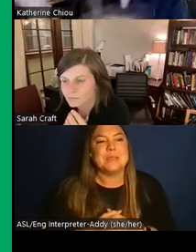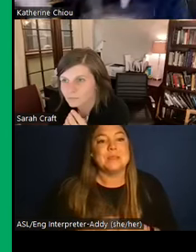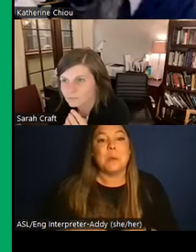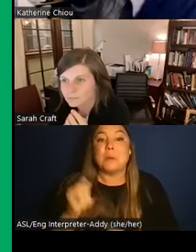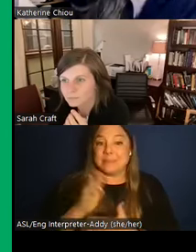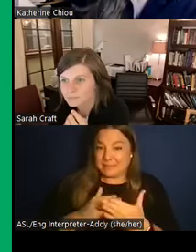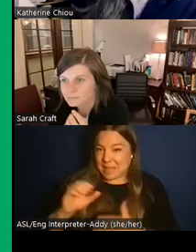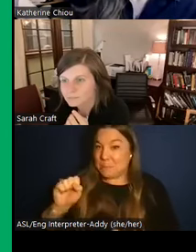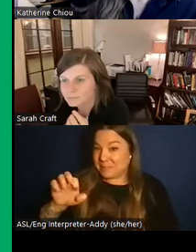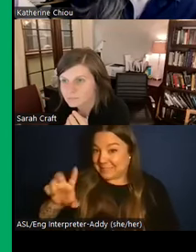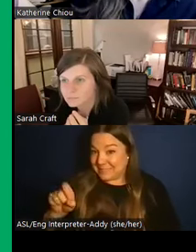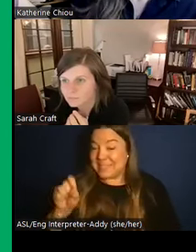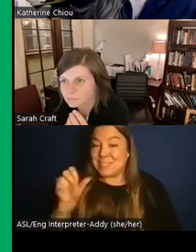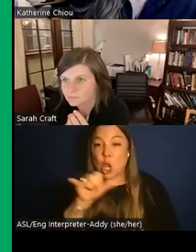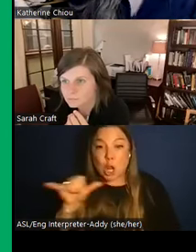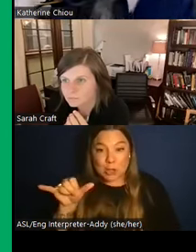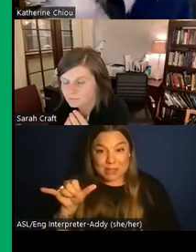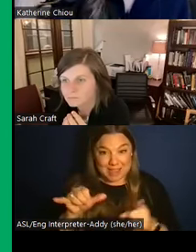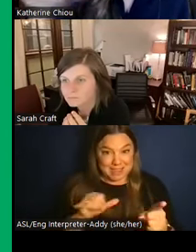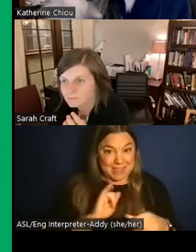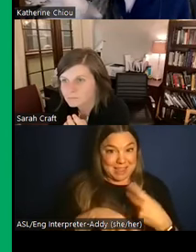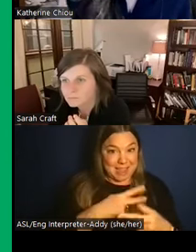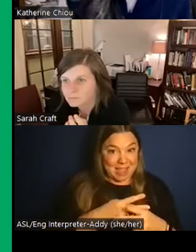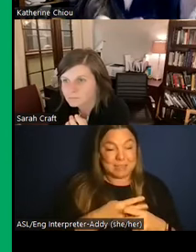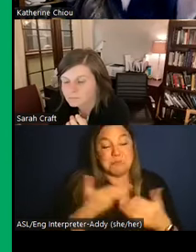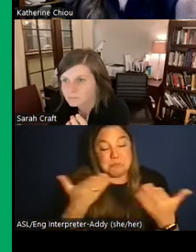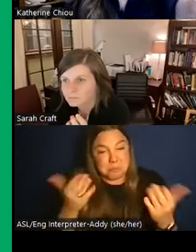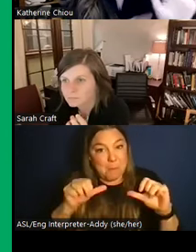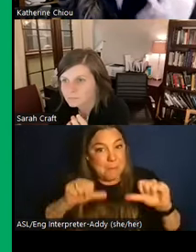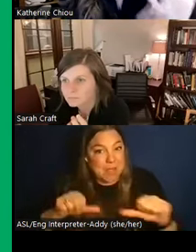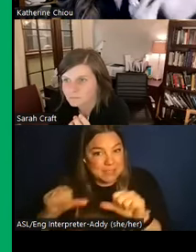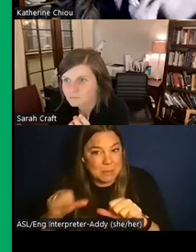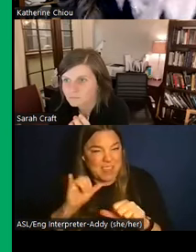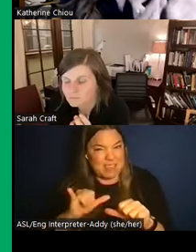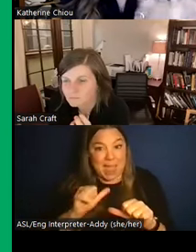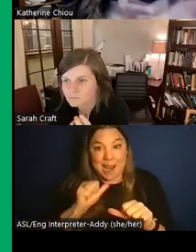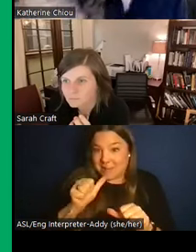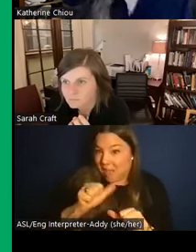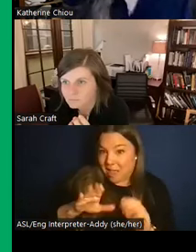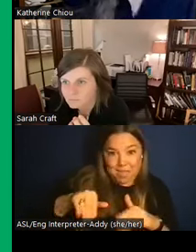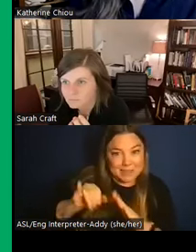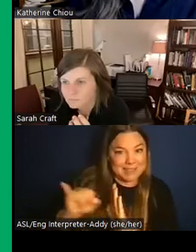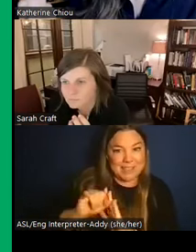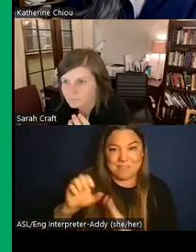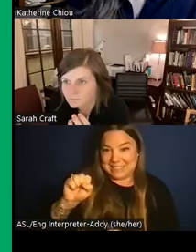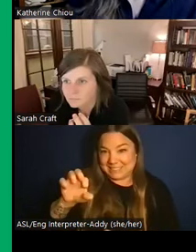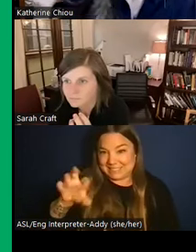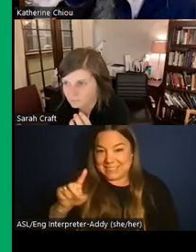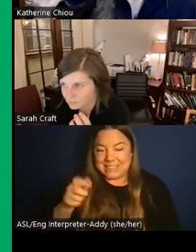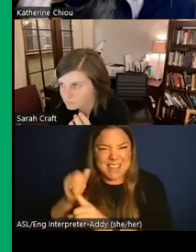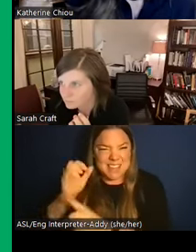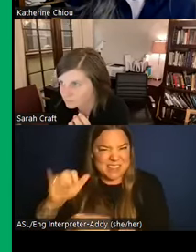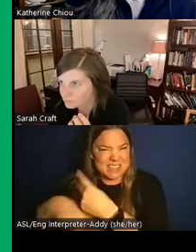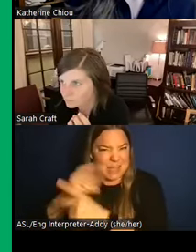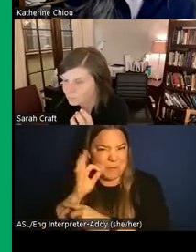actually look like those particular seeds, there is the possibility that this random unidentified seed could be that fruit. But